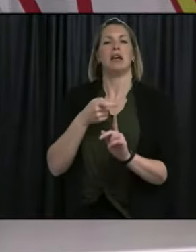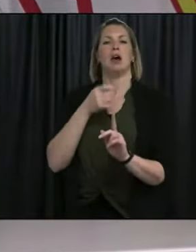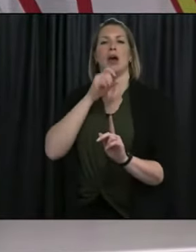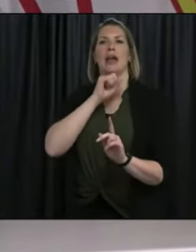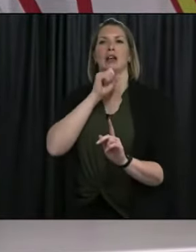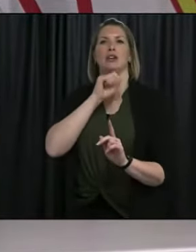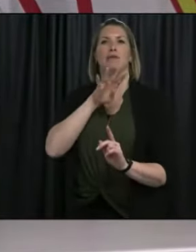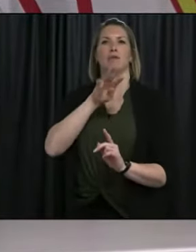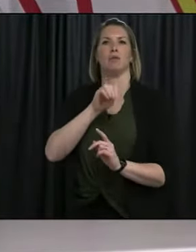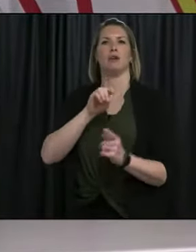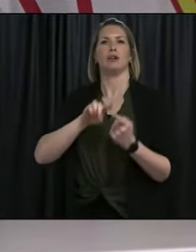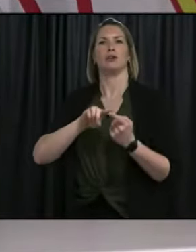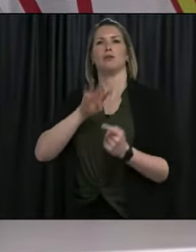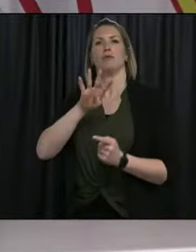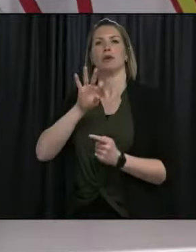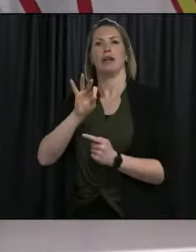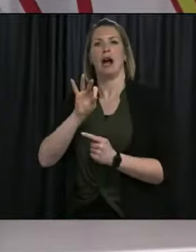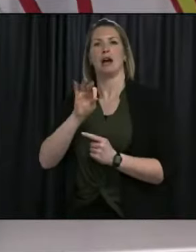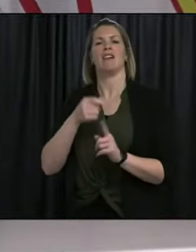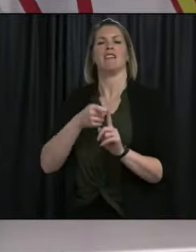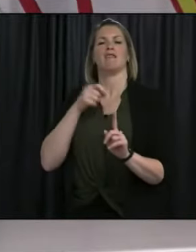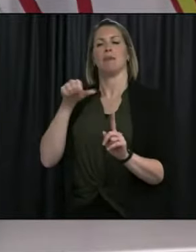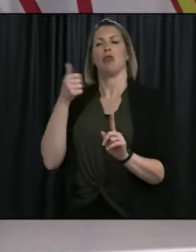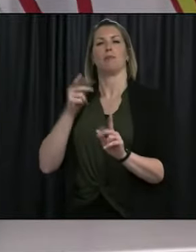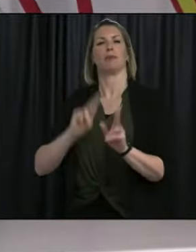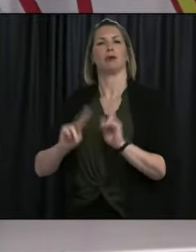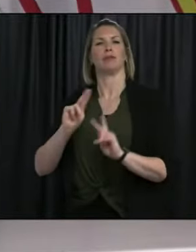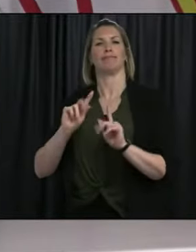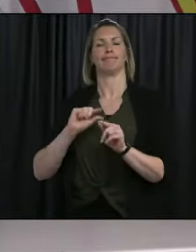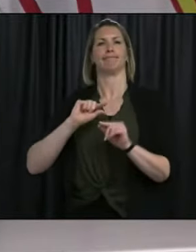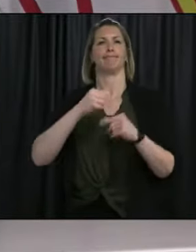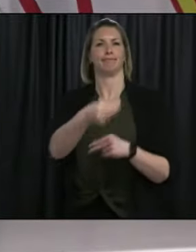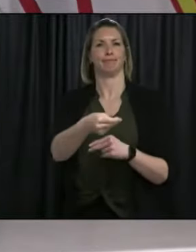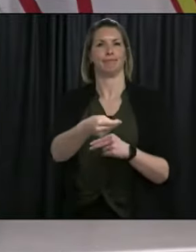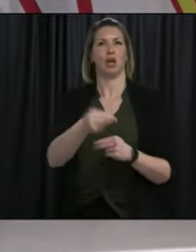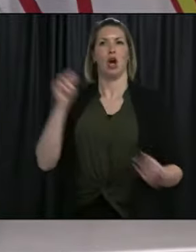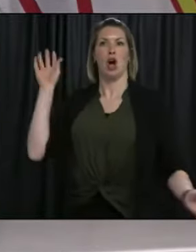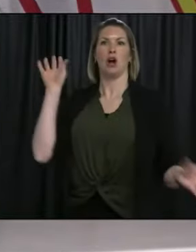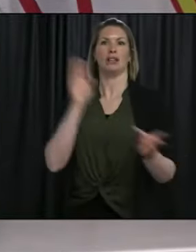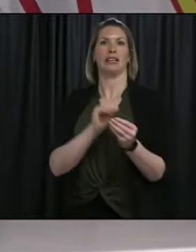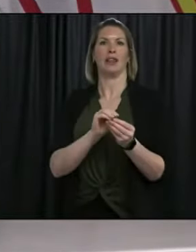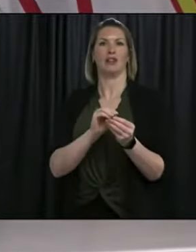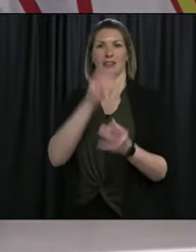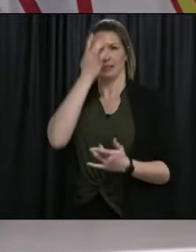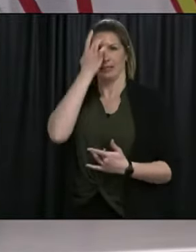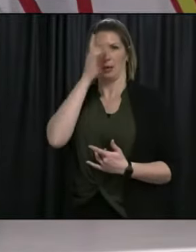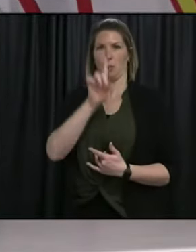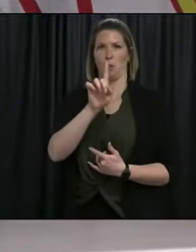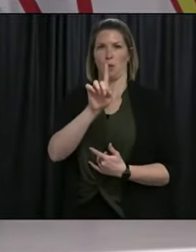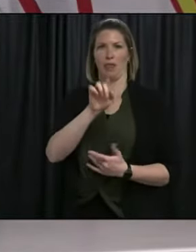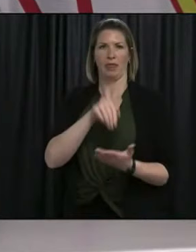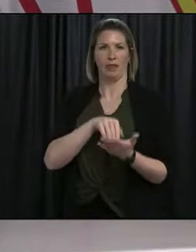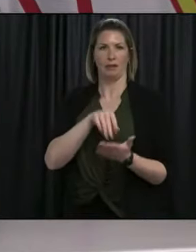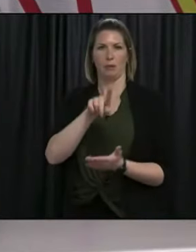previous case. The total number of cases in our province is 1,114.